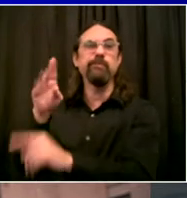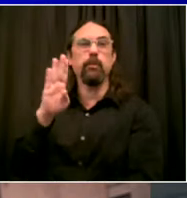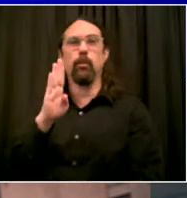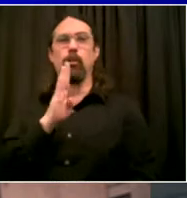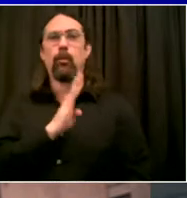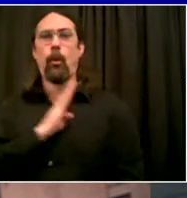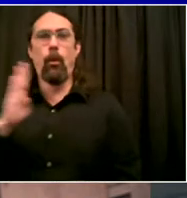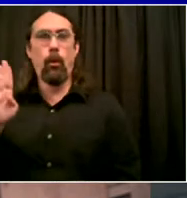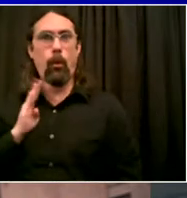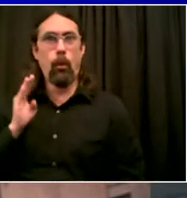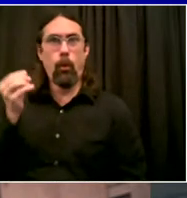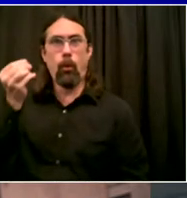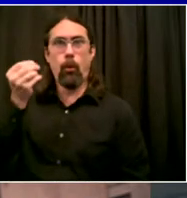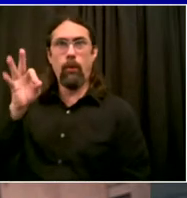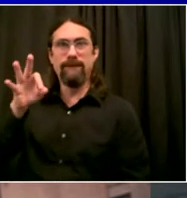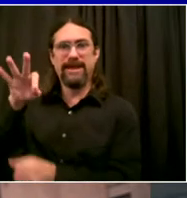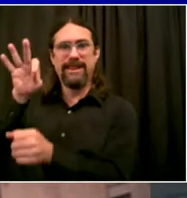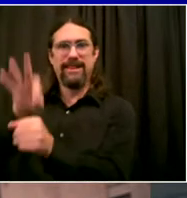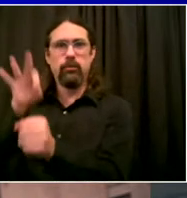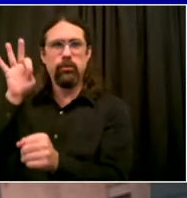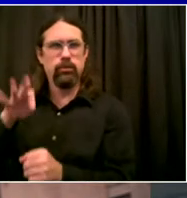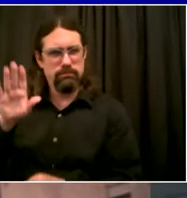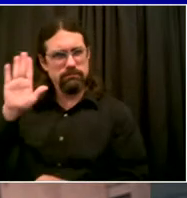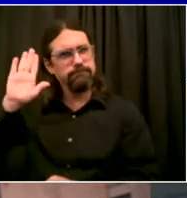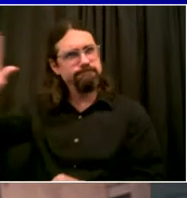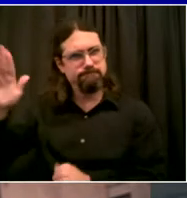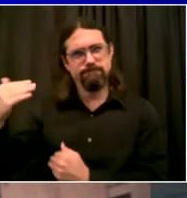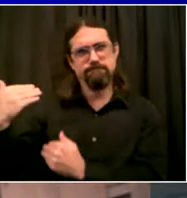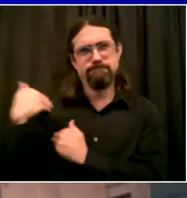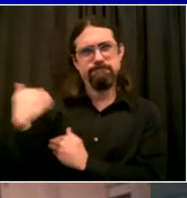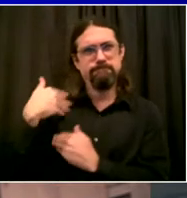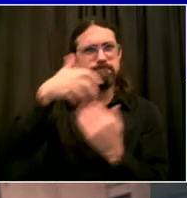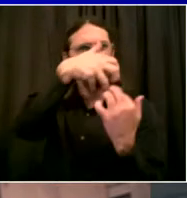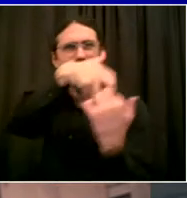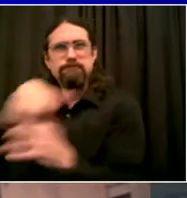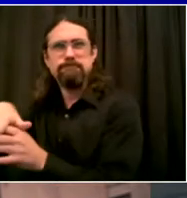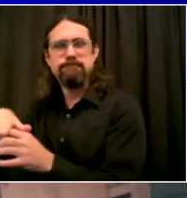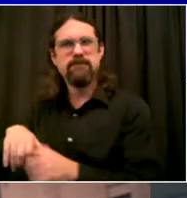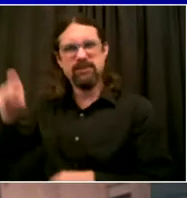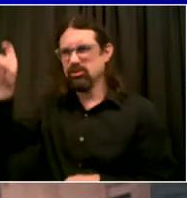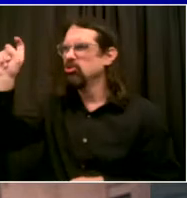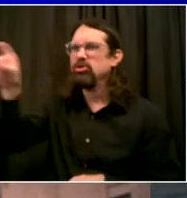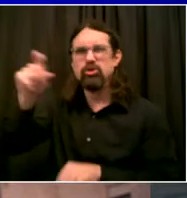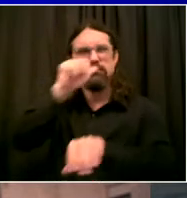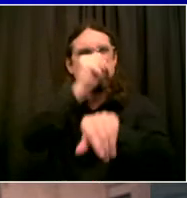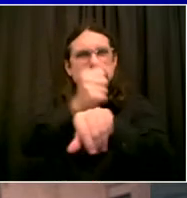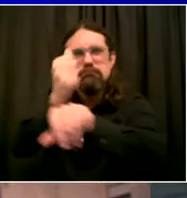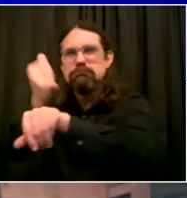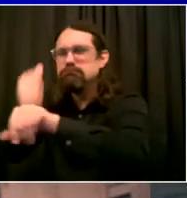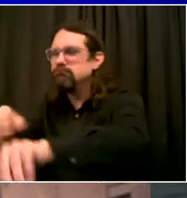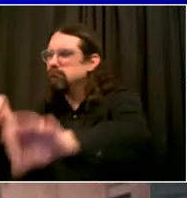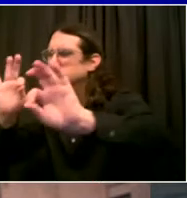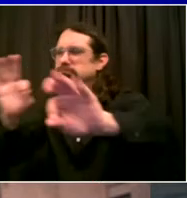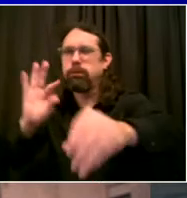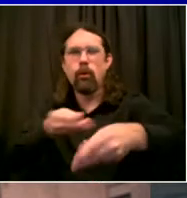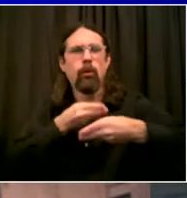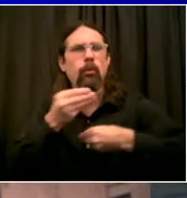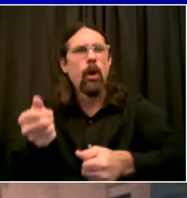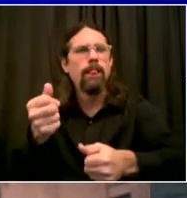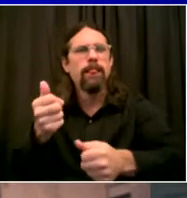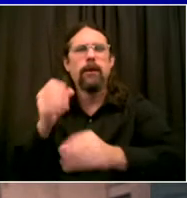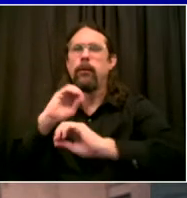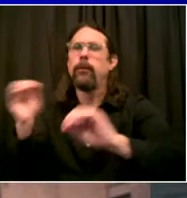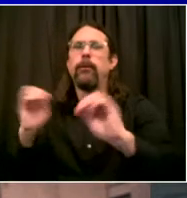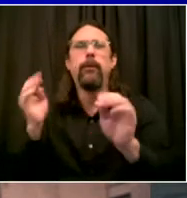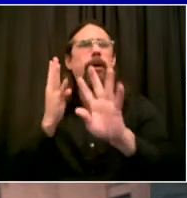They'll run out of time. They'll have to be at an appointment. They'll have to be at work, whatever it may be. It's another way where we lose the